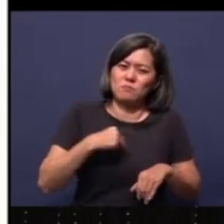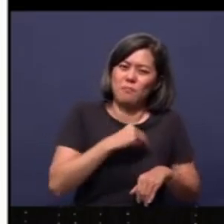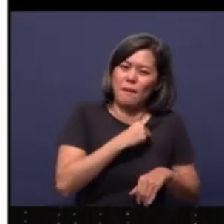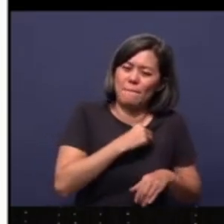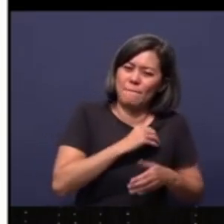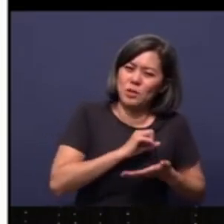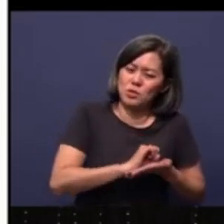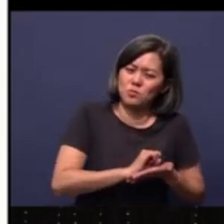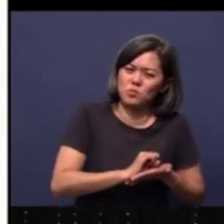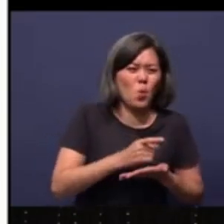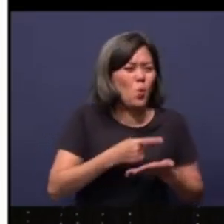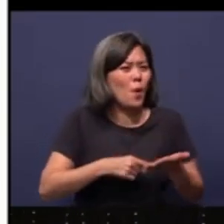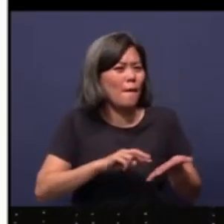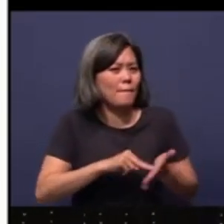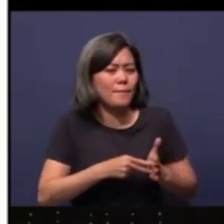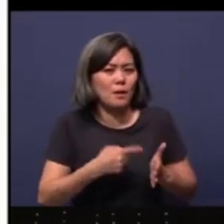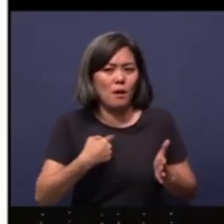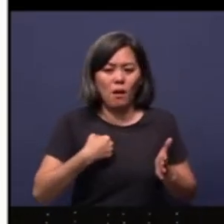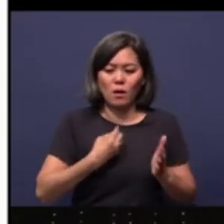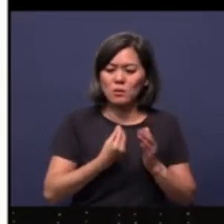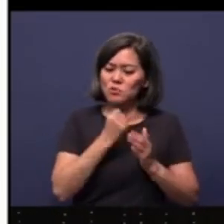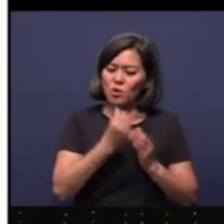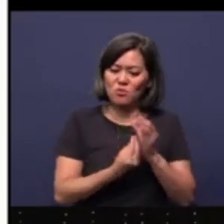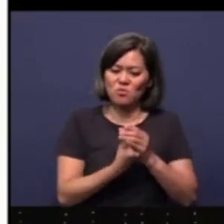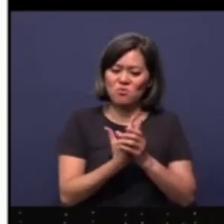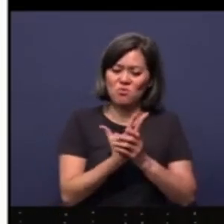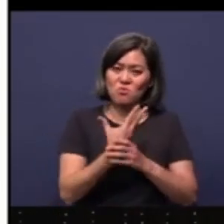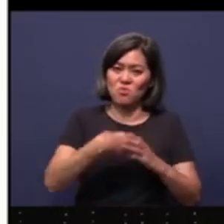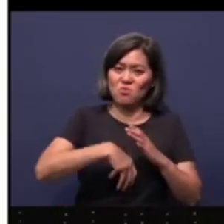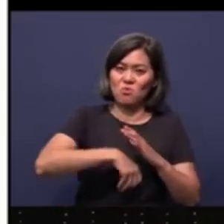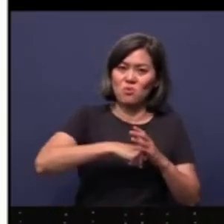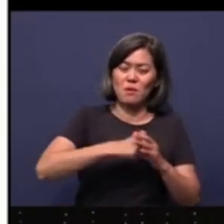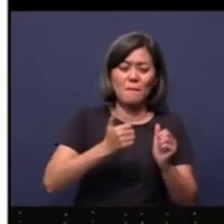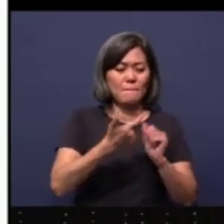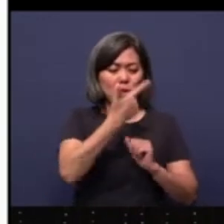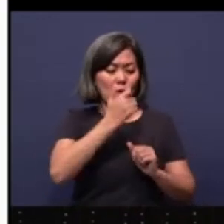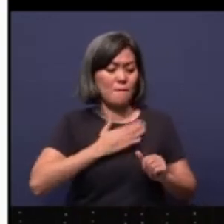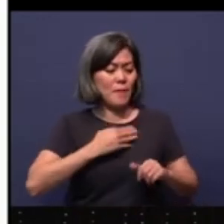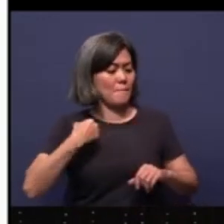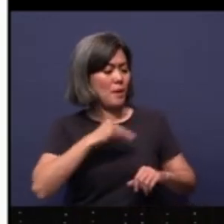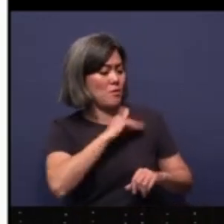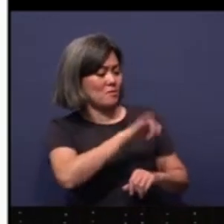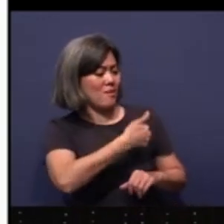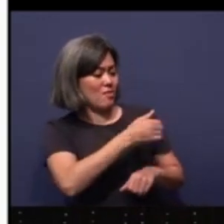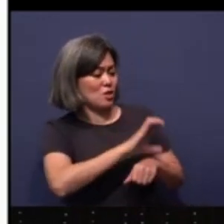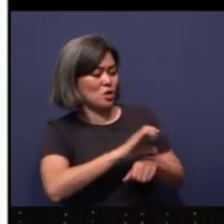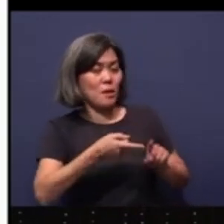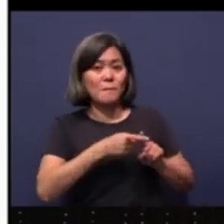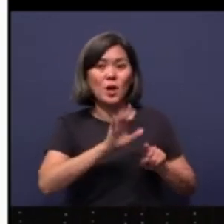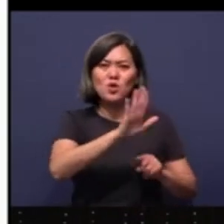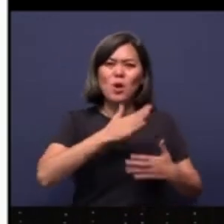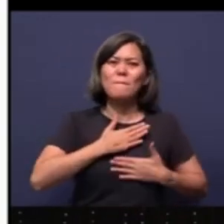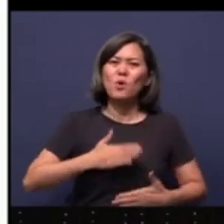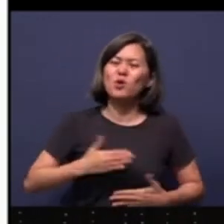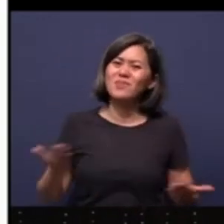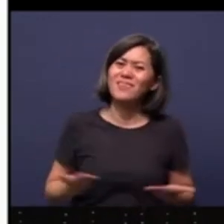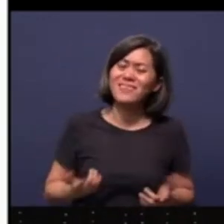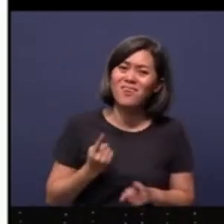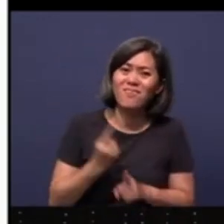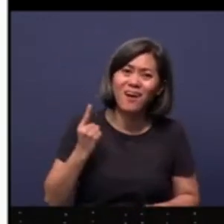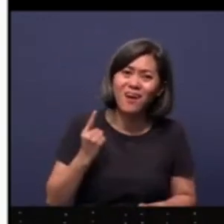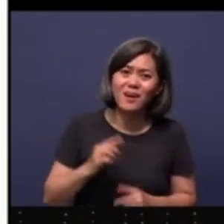mean? I will not grow my roots here because my membership is with another church. But hey, your body is here, right?